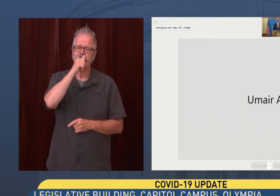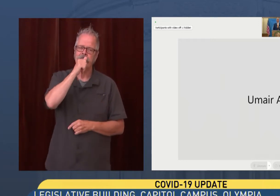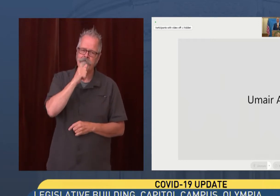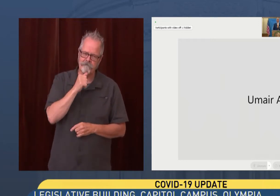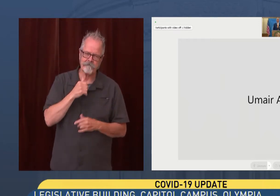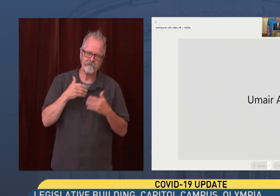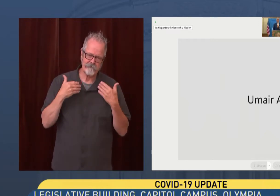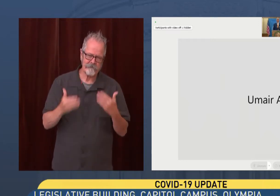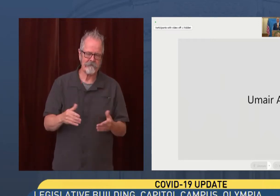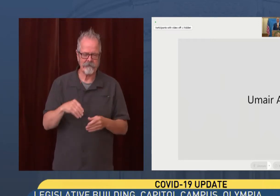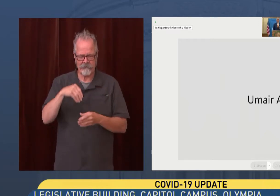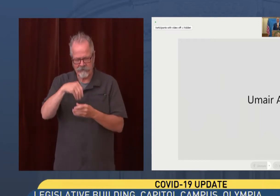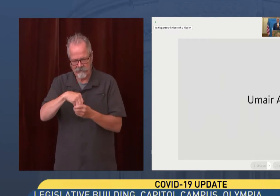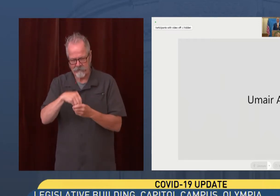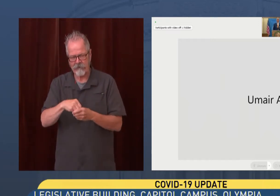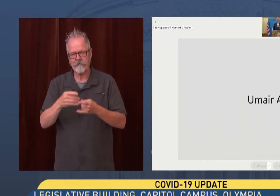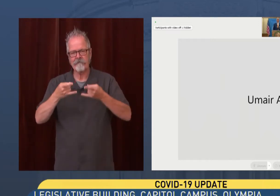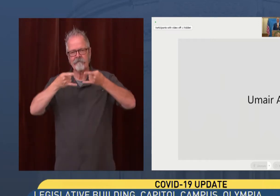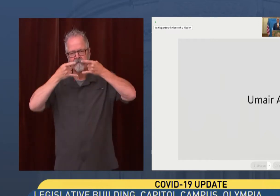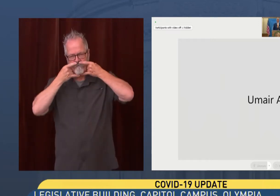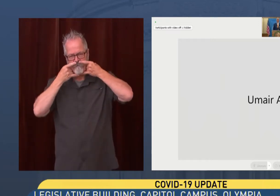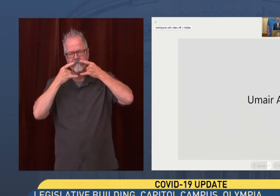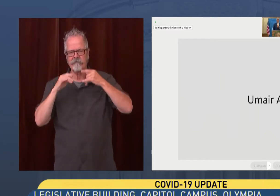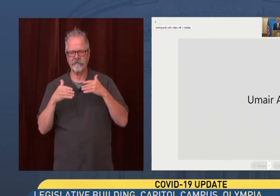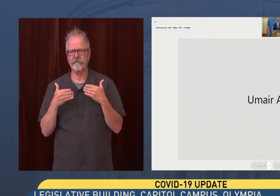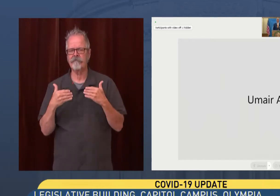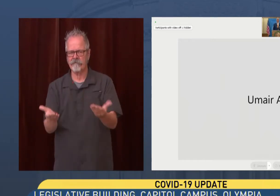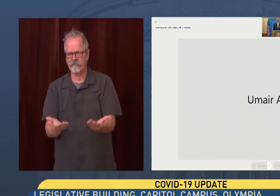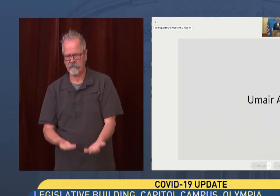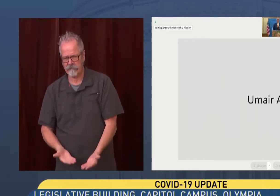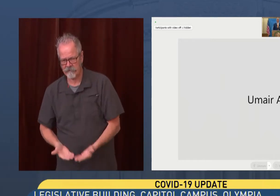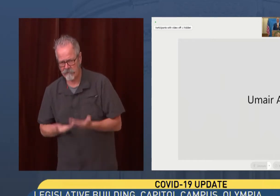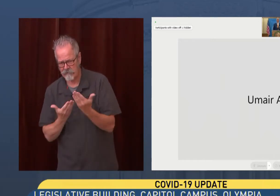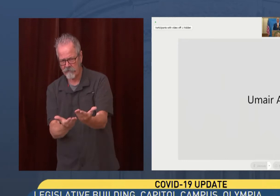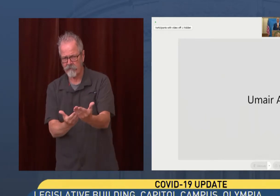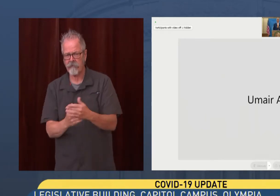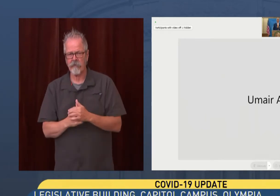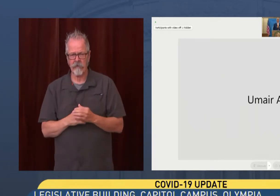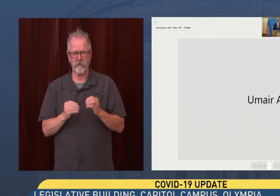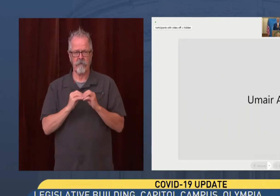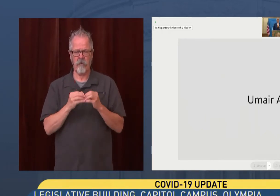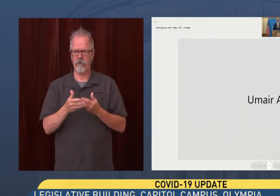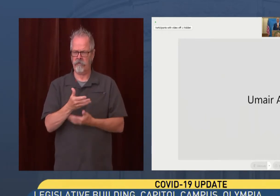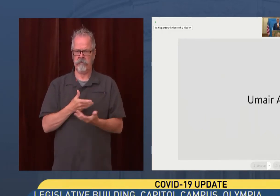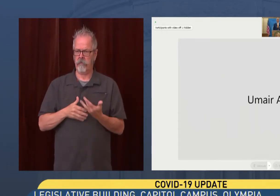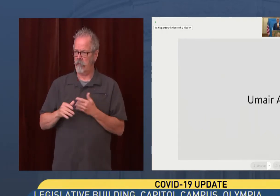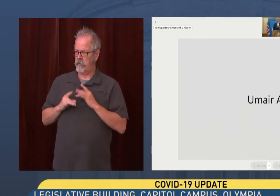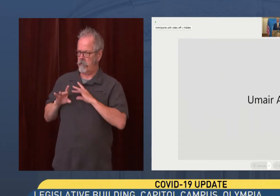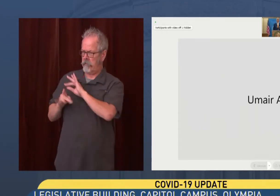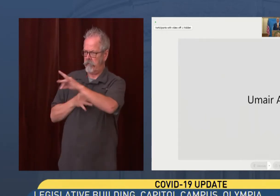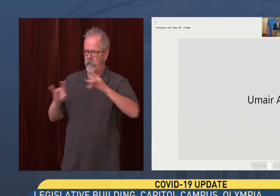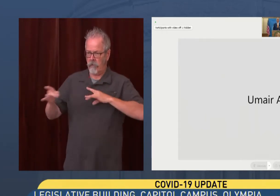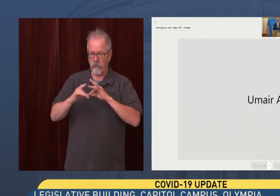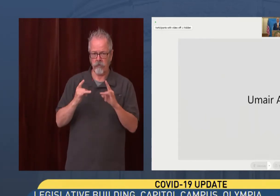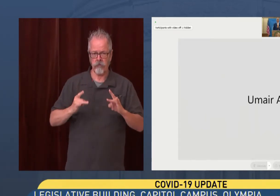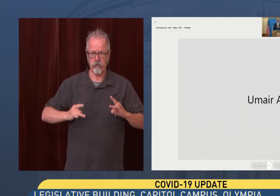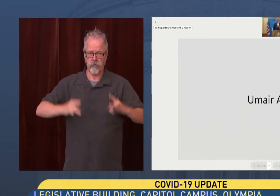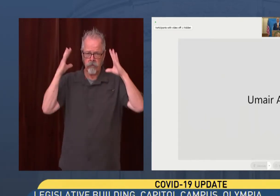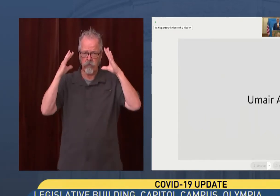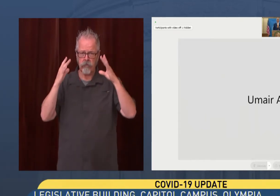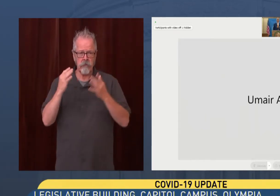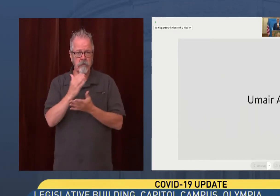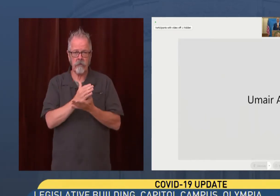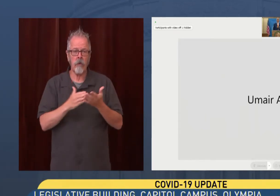especially when there is more transmission in the community around them and or they're not sure what's happening in that indoor